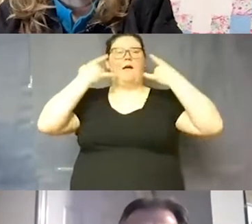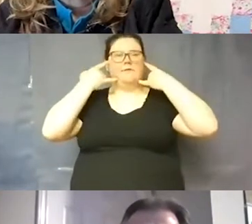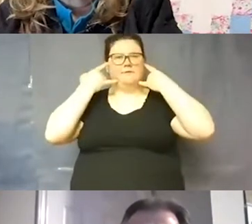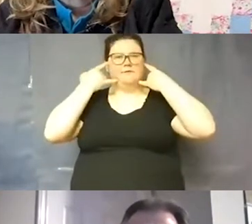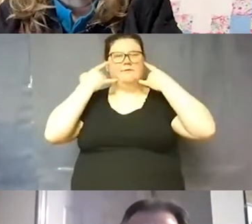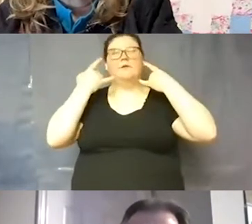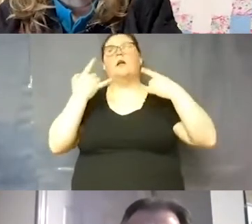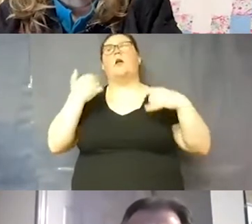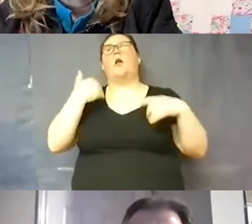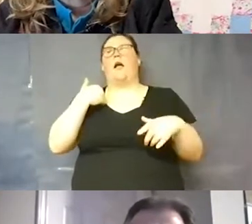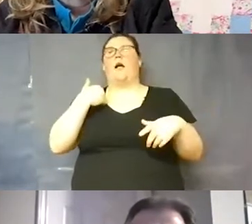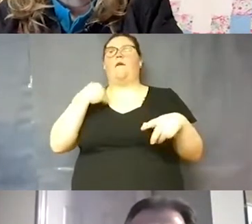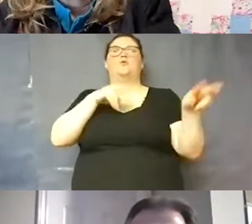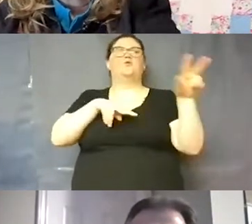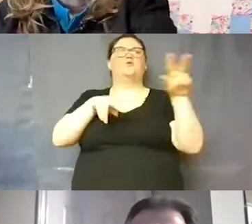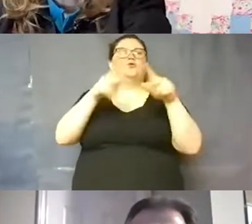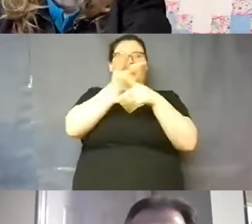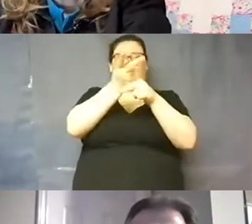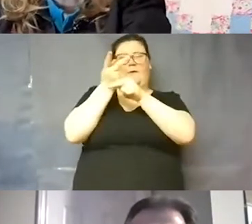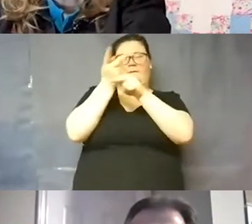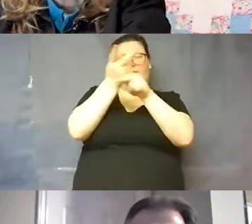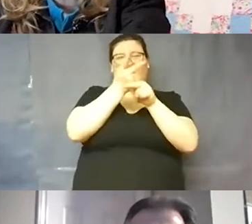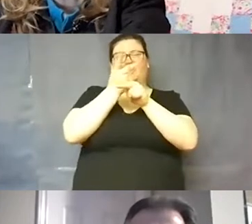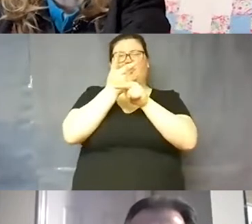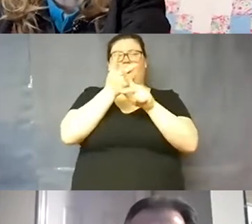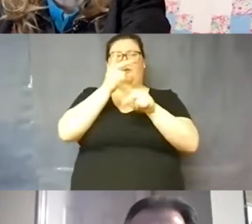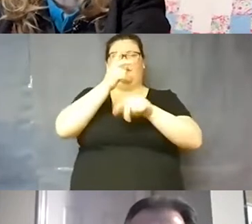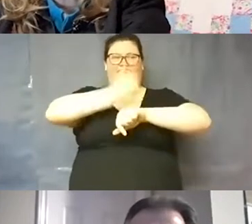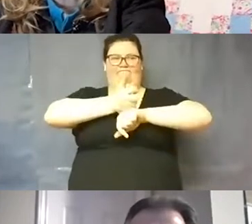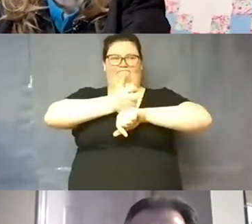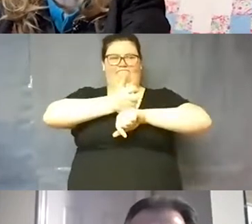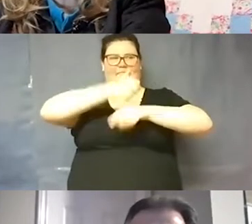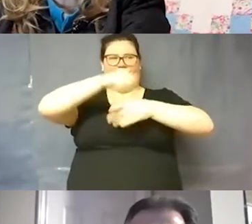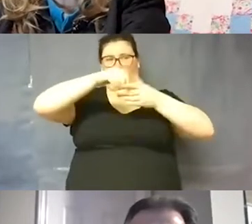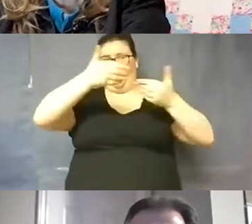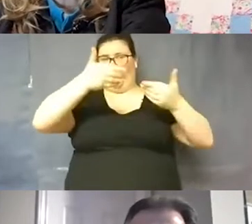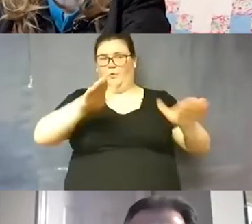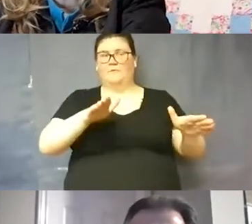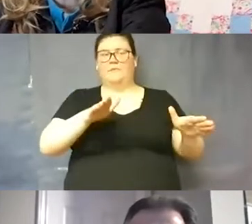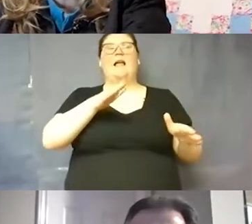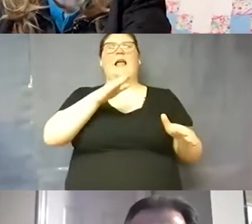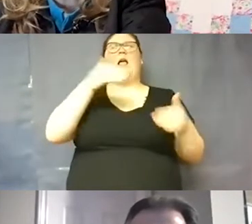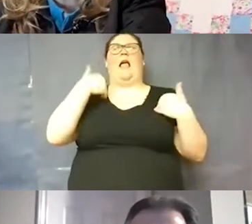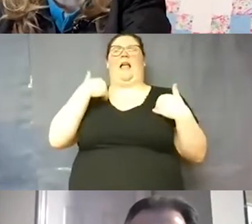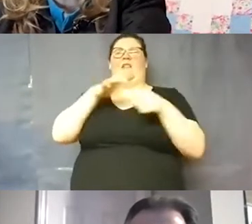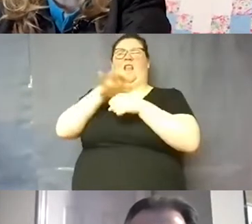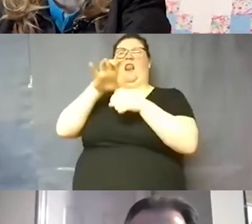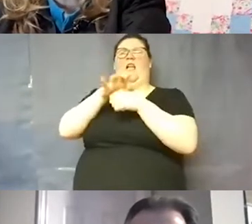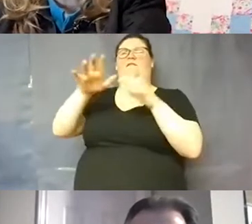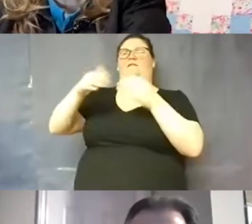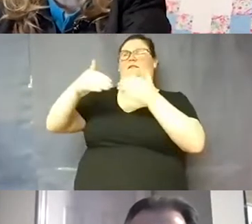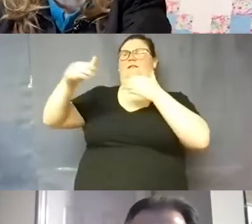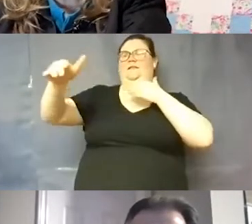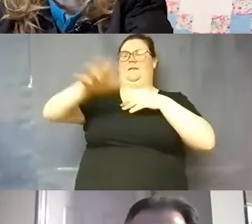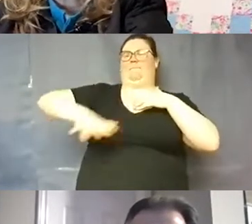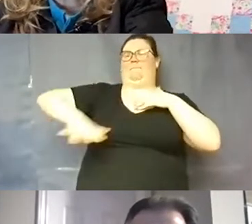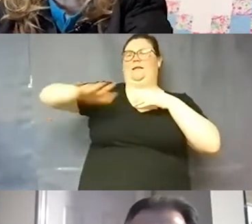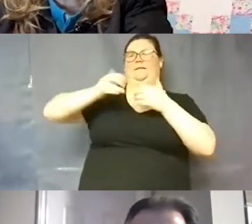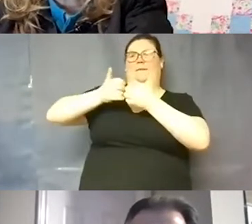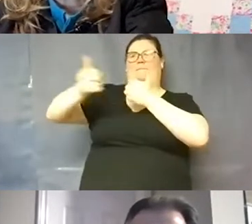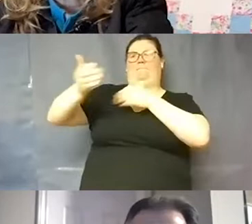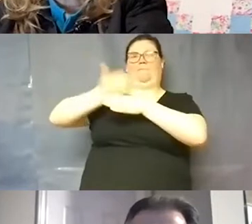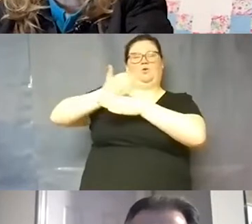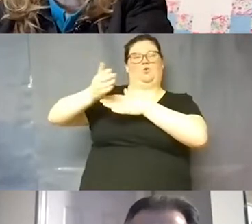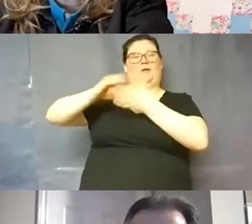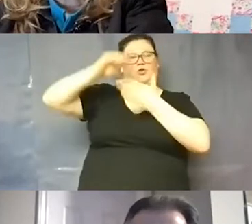supervision in the place at um in the rooms and that we have enough space between students so that is one